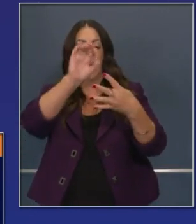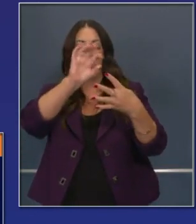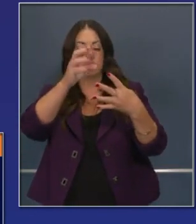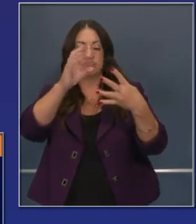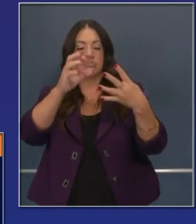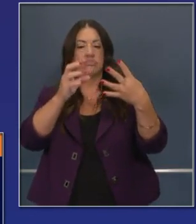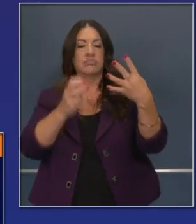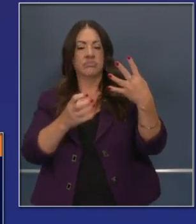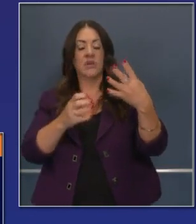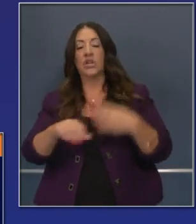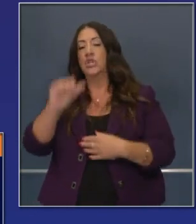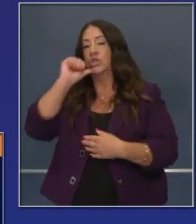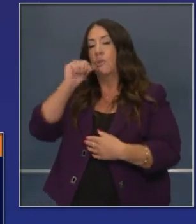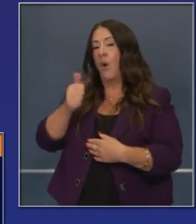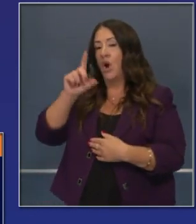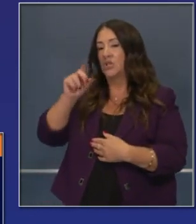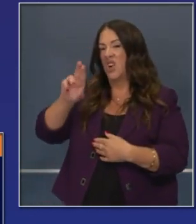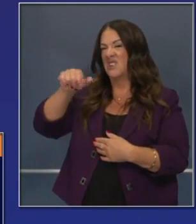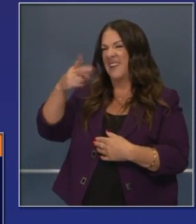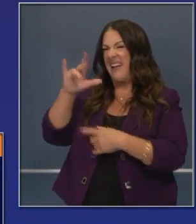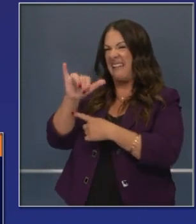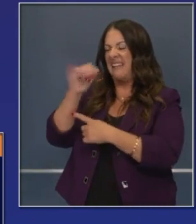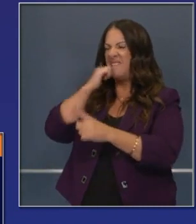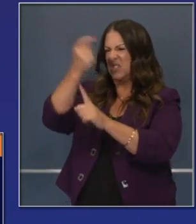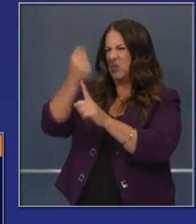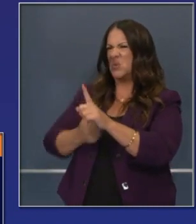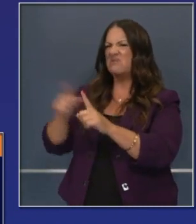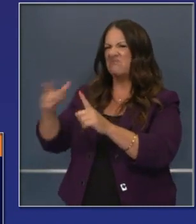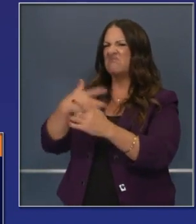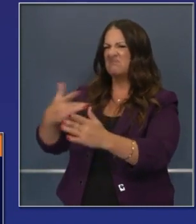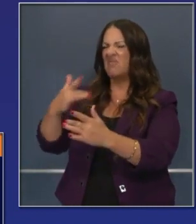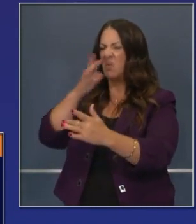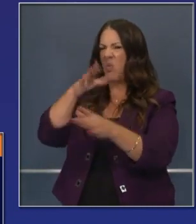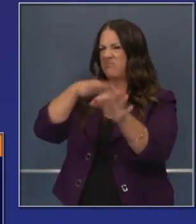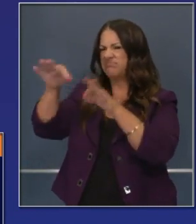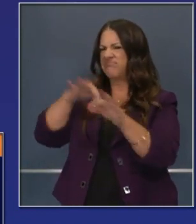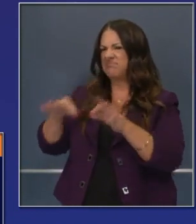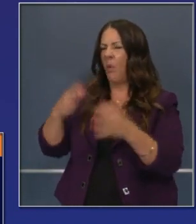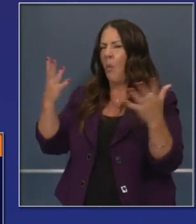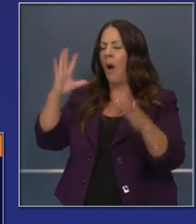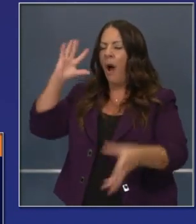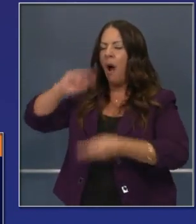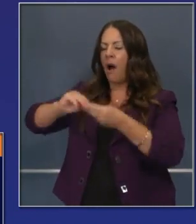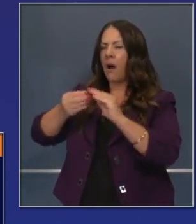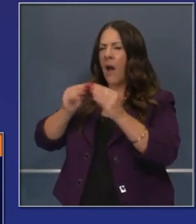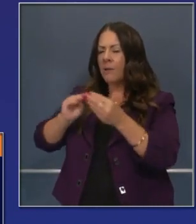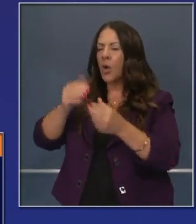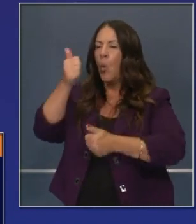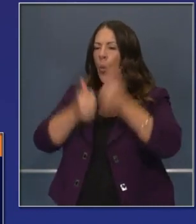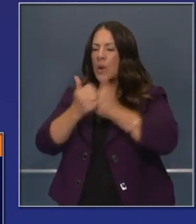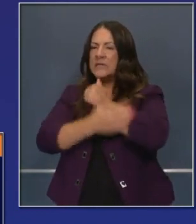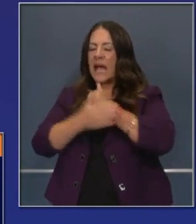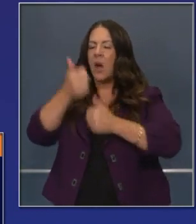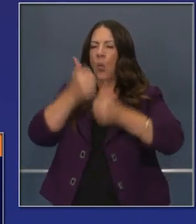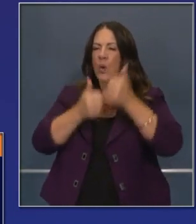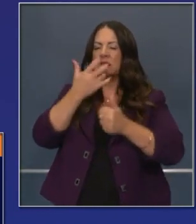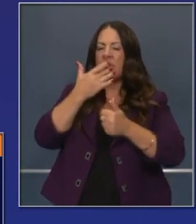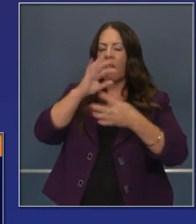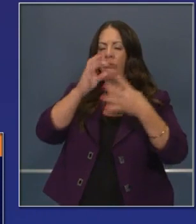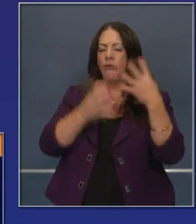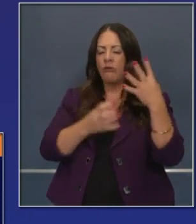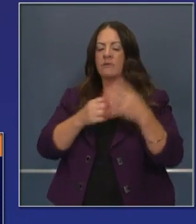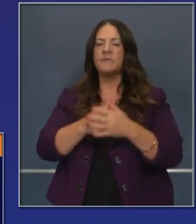get an update from Dr. Galley every Tuesday on our tier status. I could preview that we anticipate